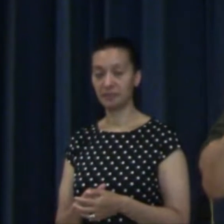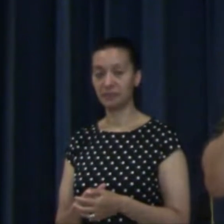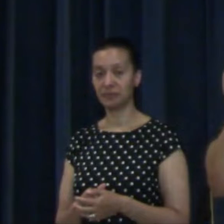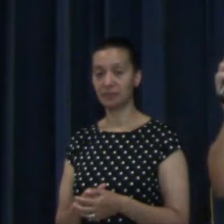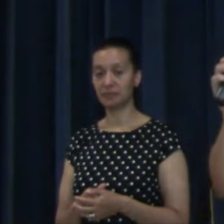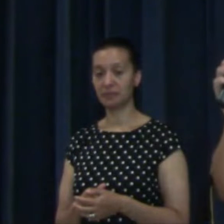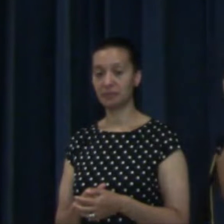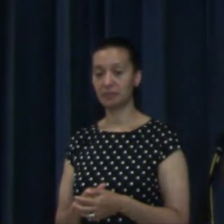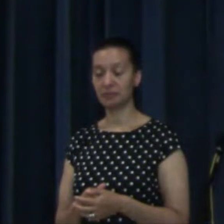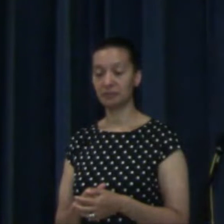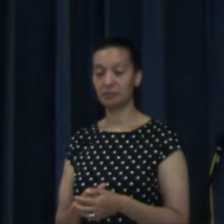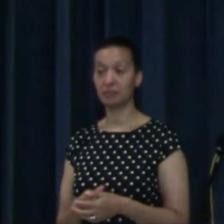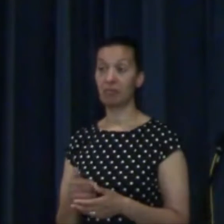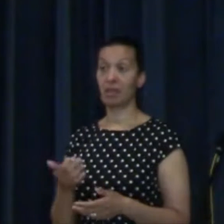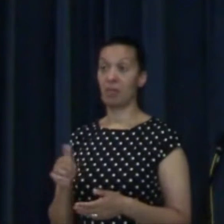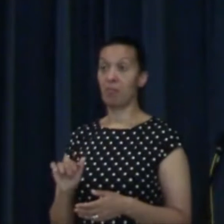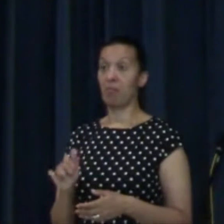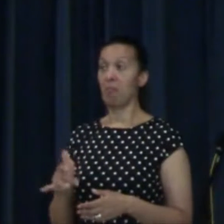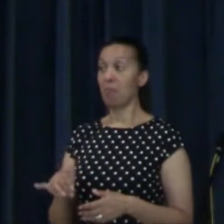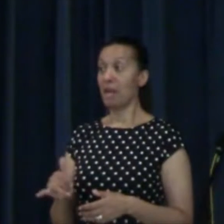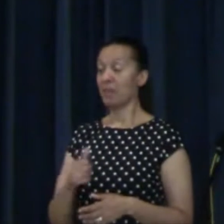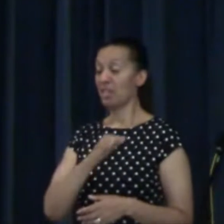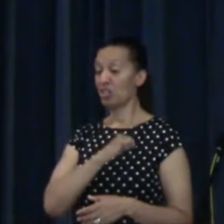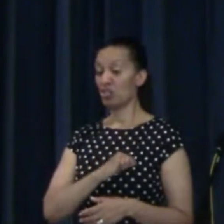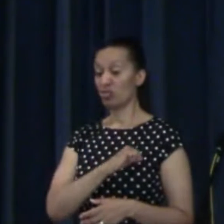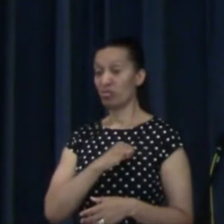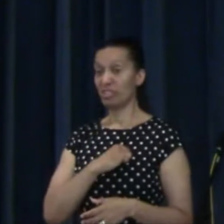Perhaps you've been a Christian for a long time.